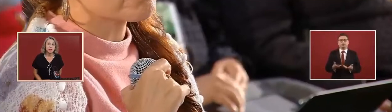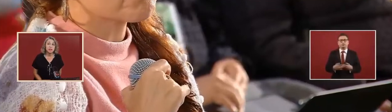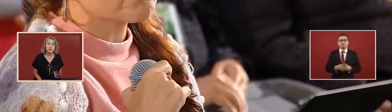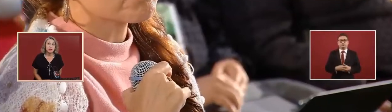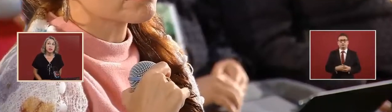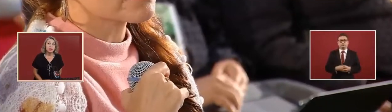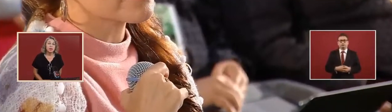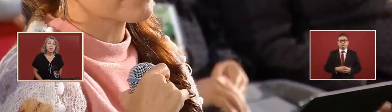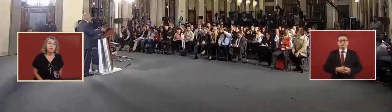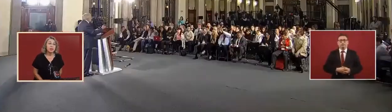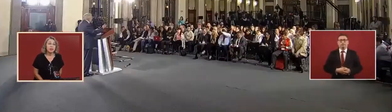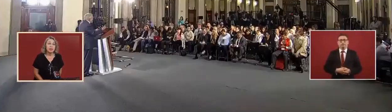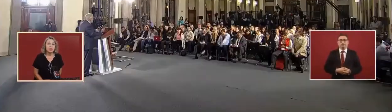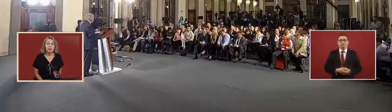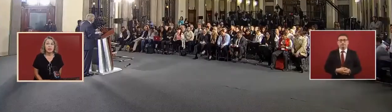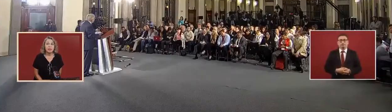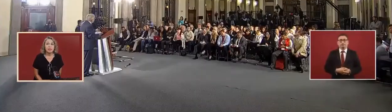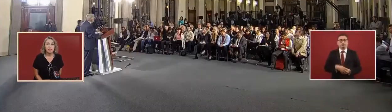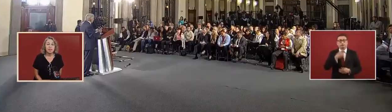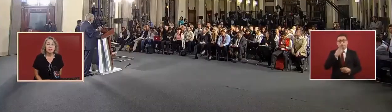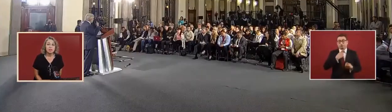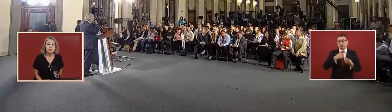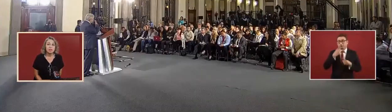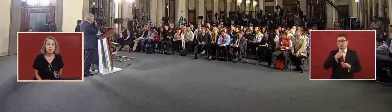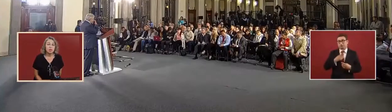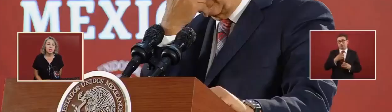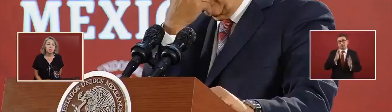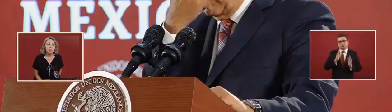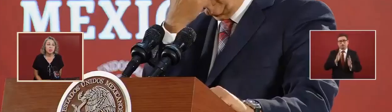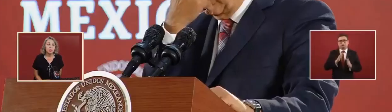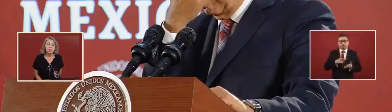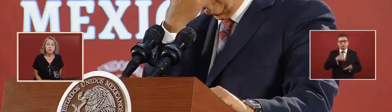they used to tell me in my report that it was